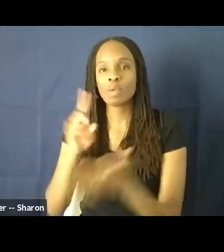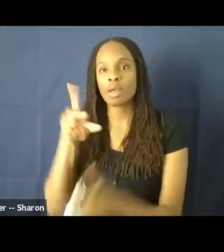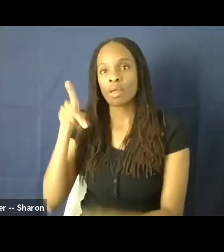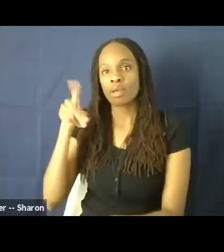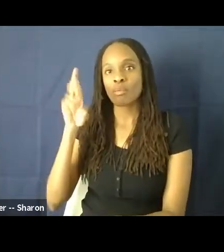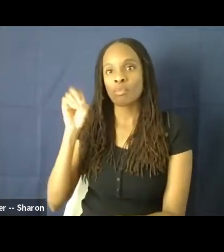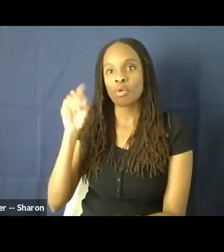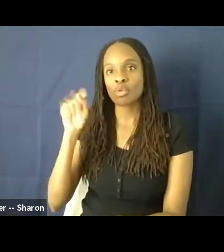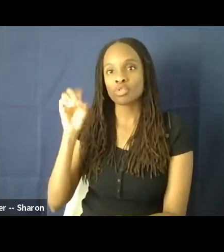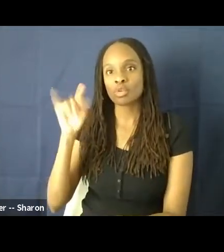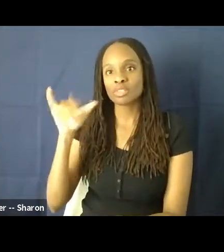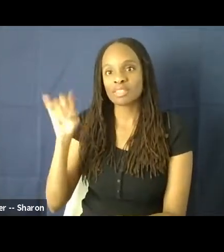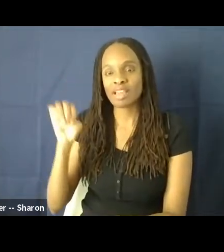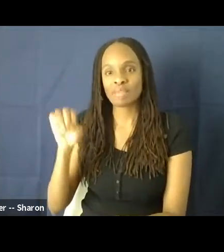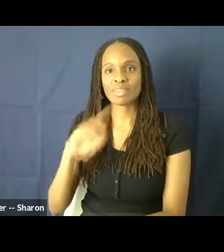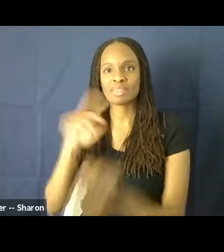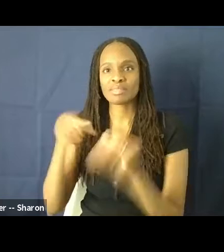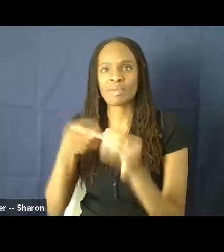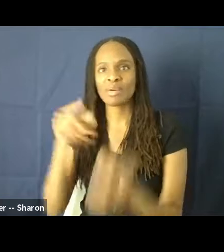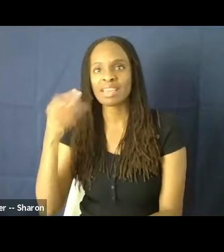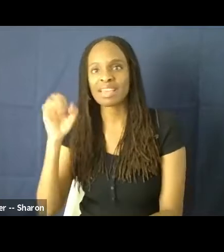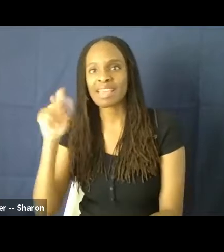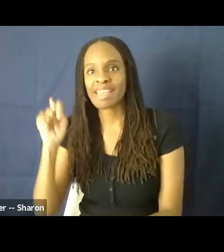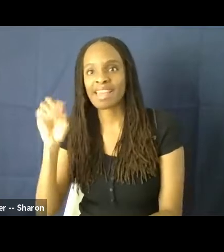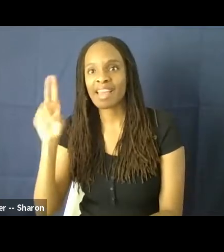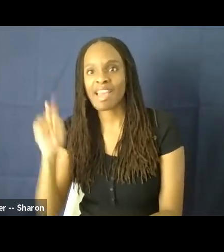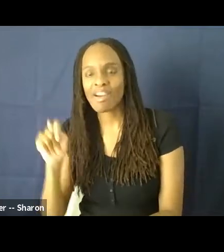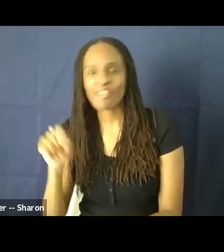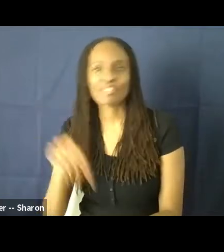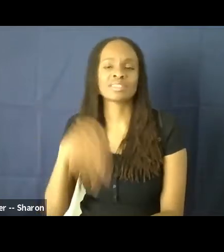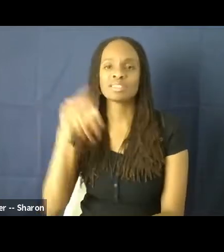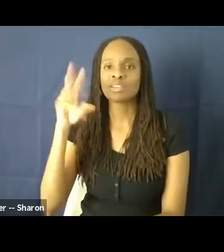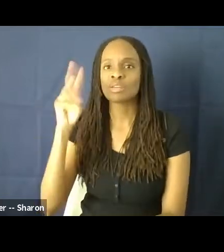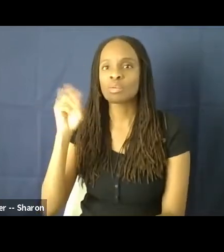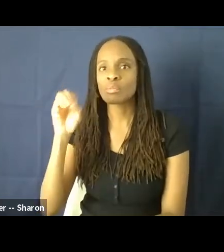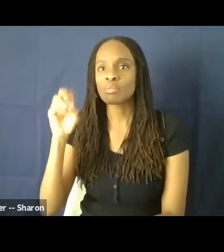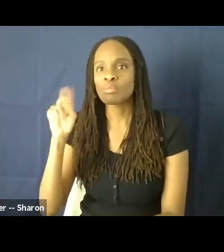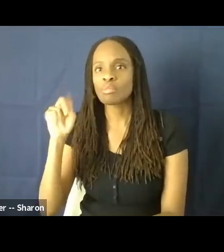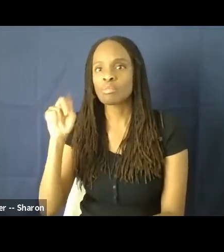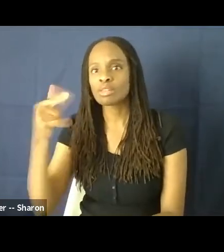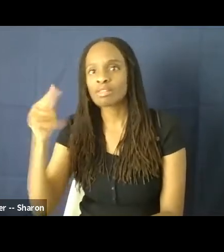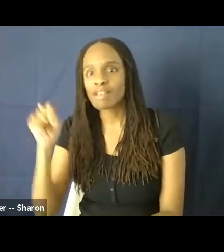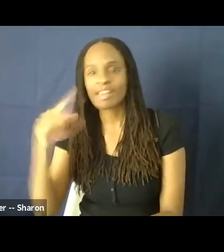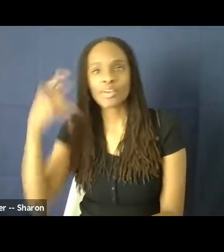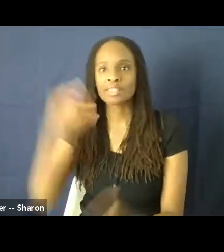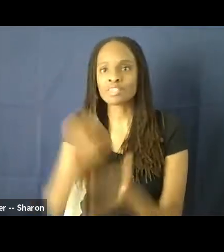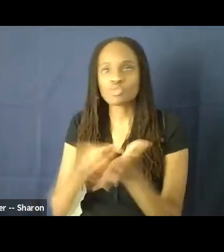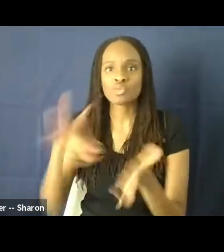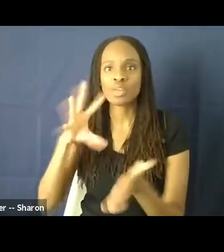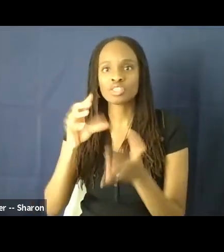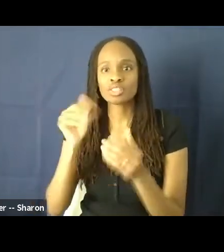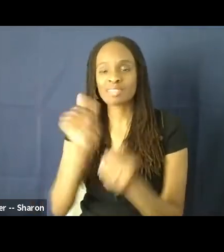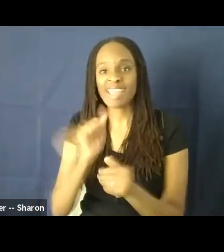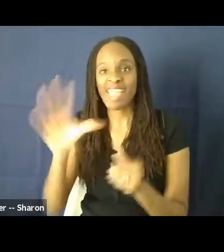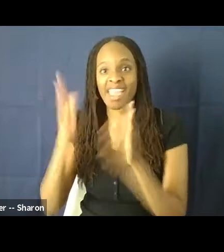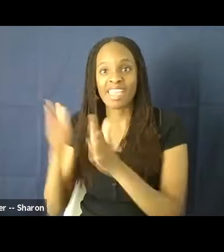Get Out or Parasite or Moonlight or Crazy Rich Asians. And that's because these films, which are inherently